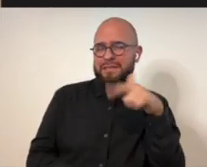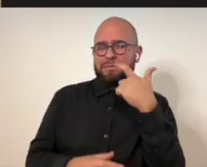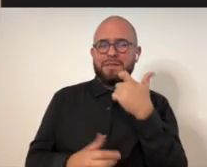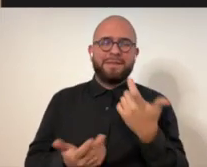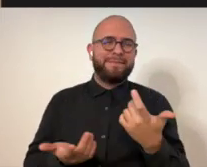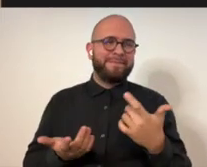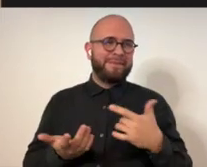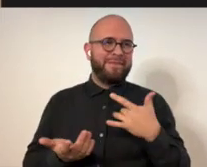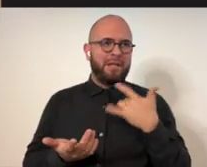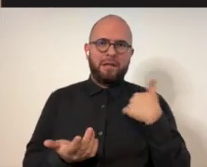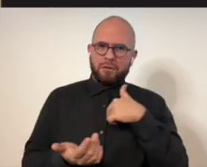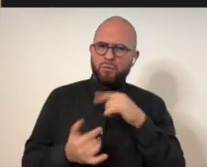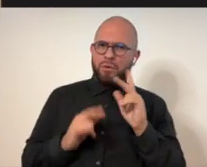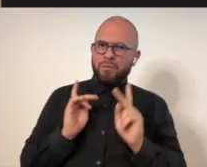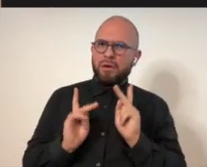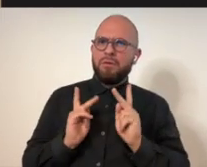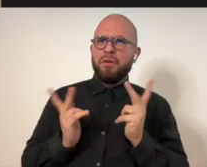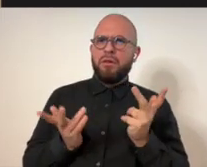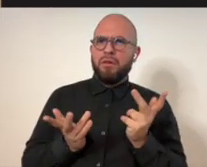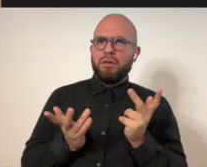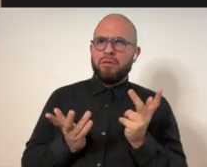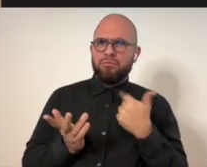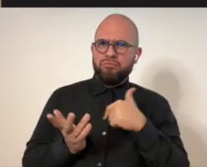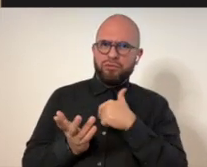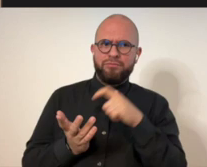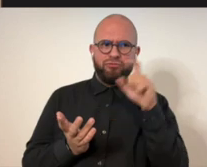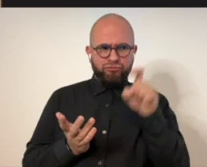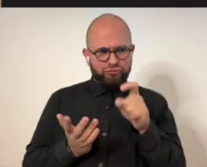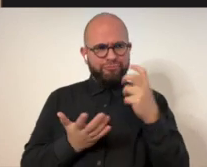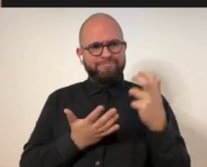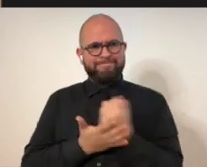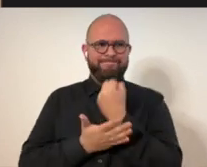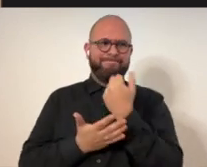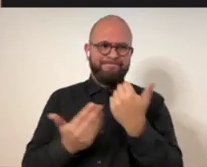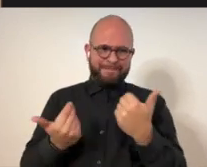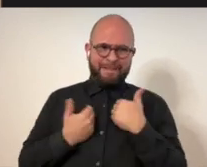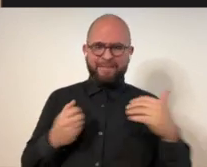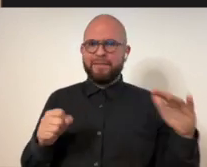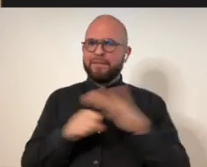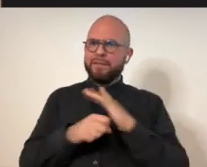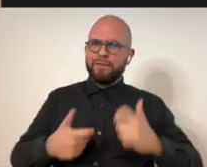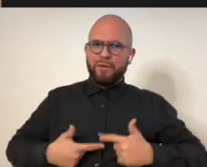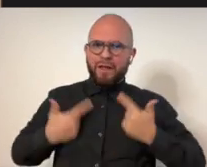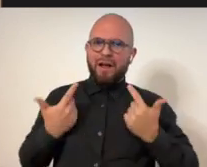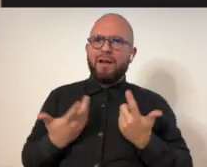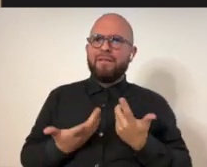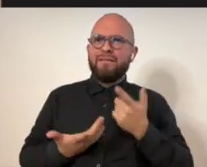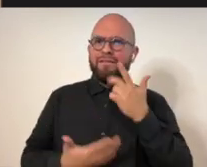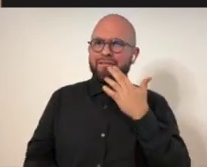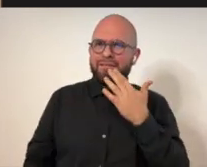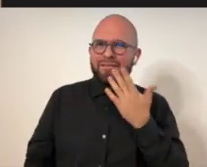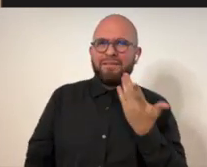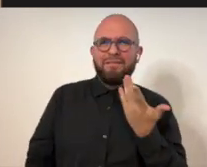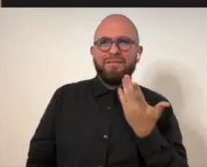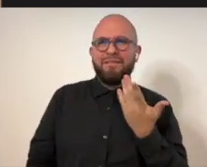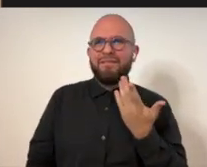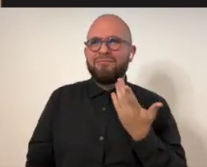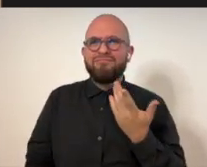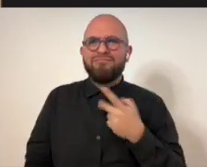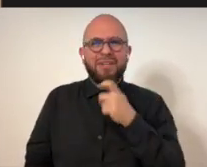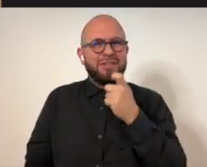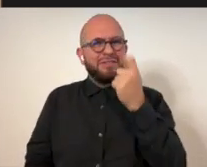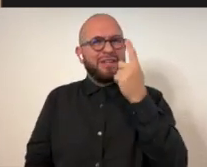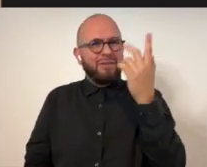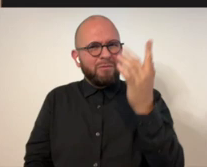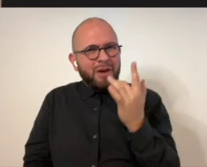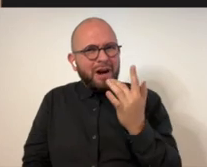why I want to do art like this because we're people who deserve to have